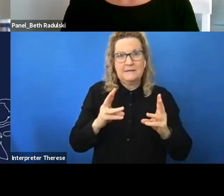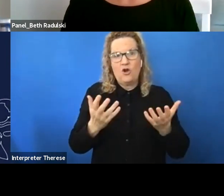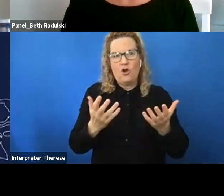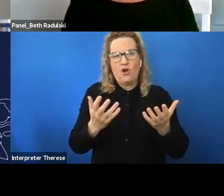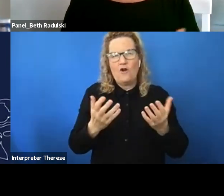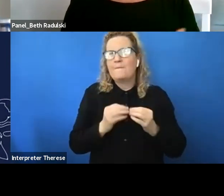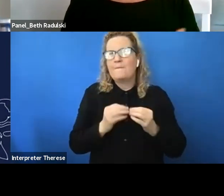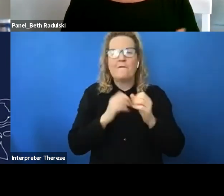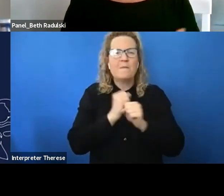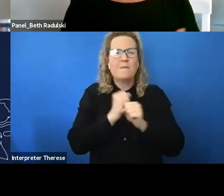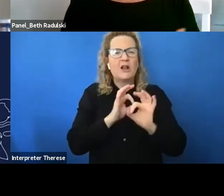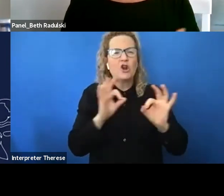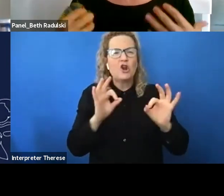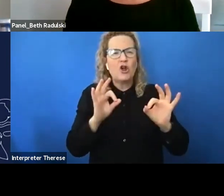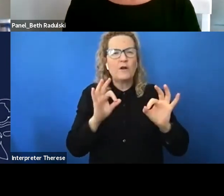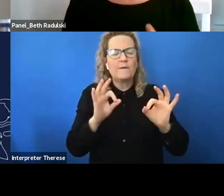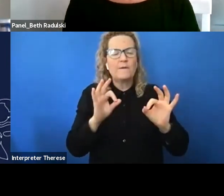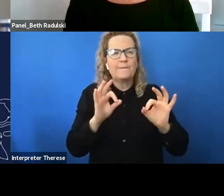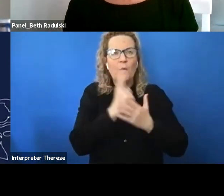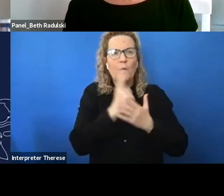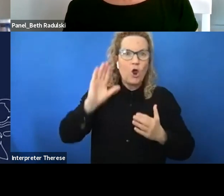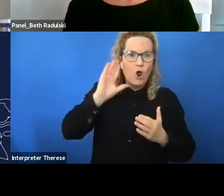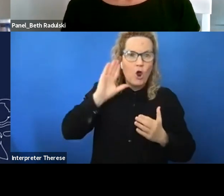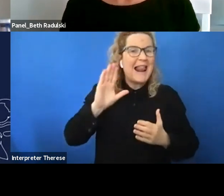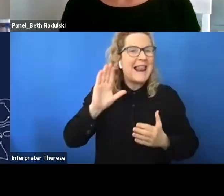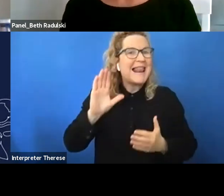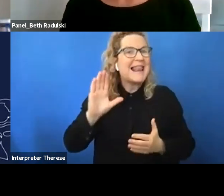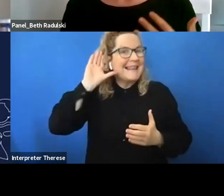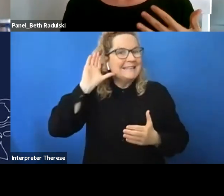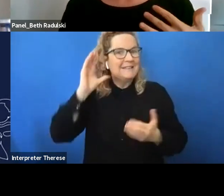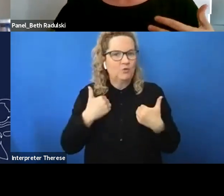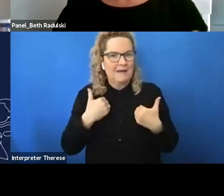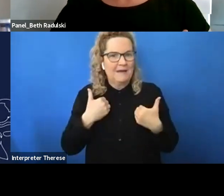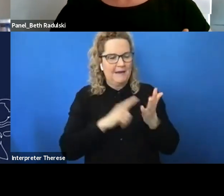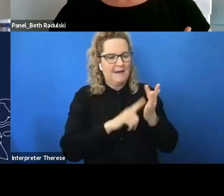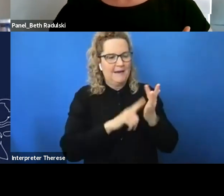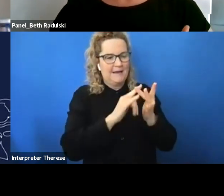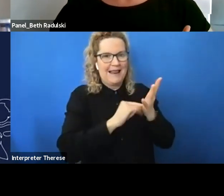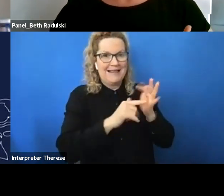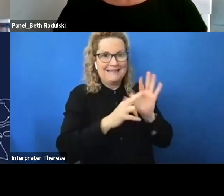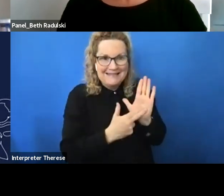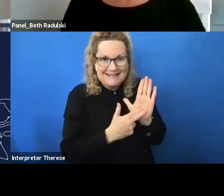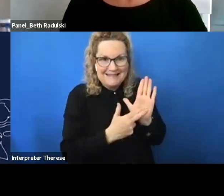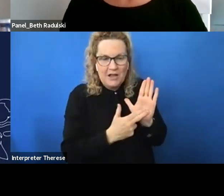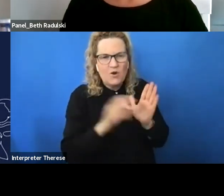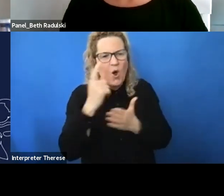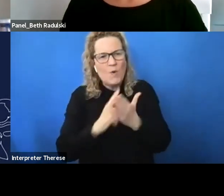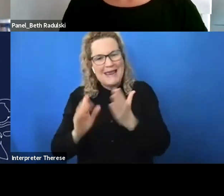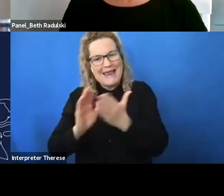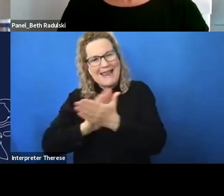just sort of heard but listened to um is to promote i think